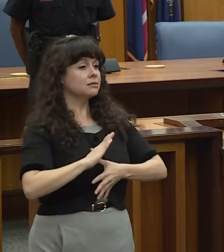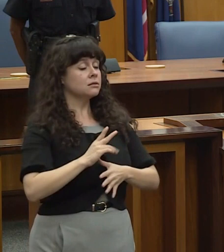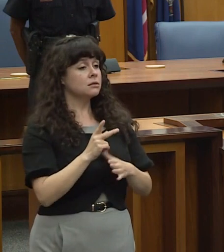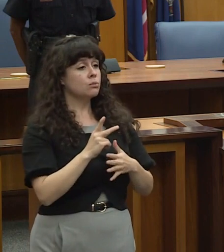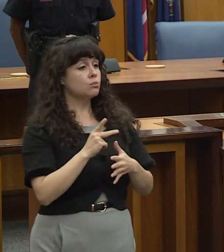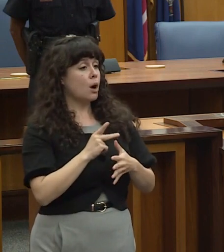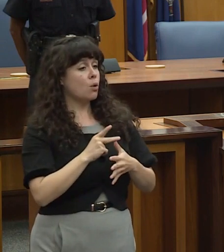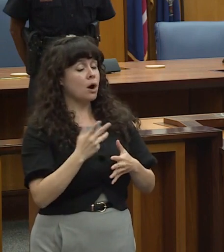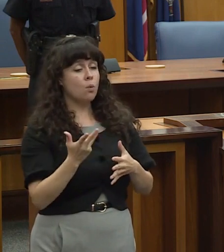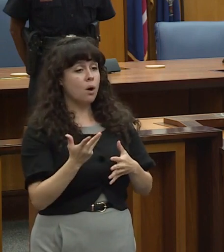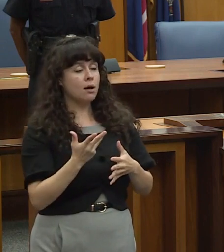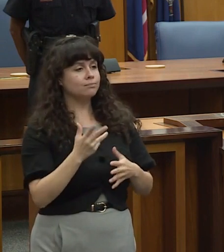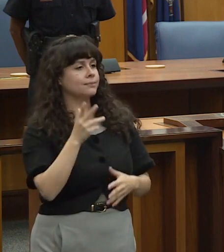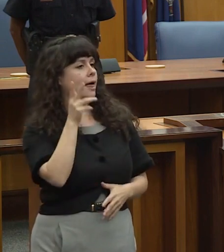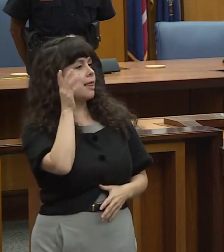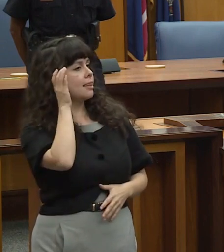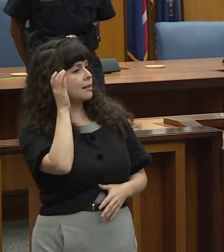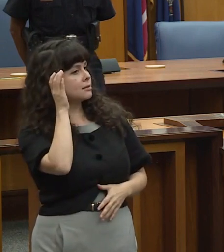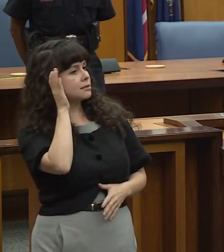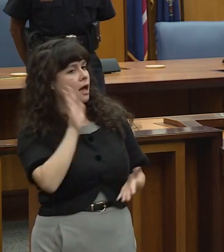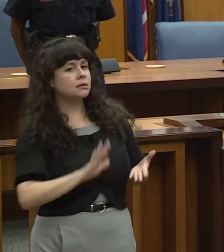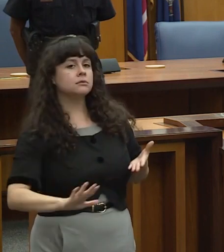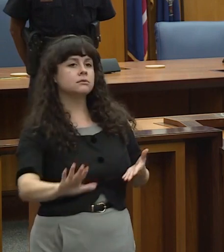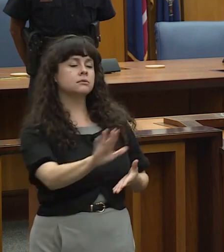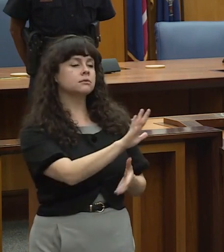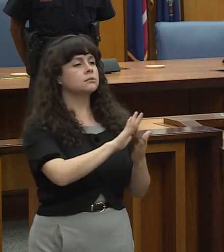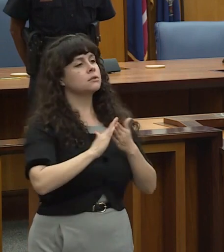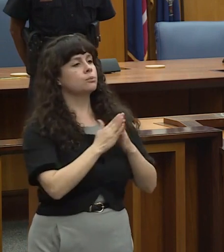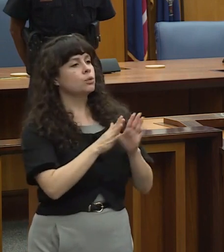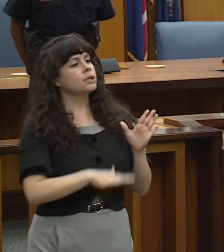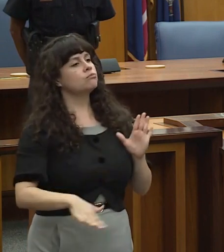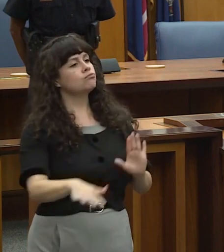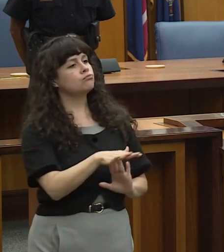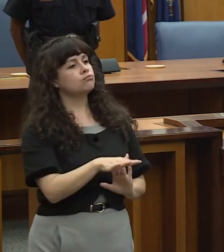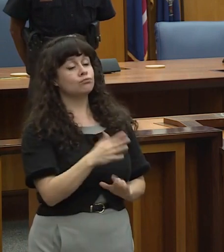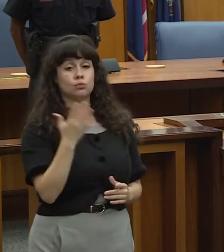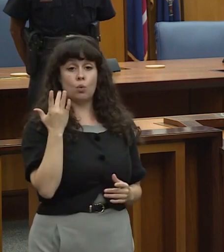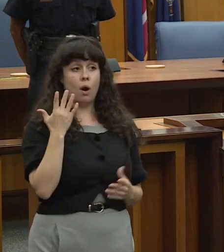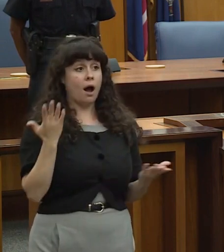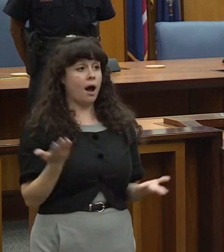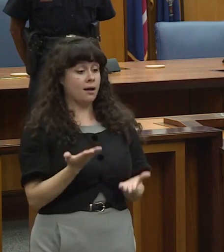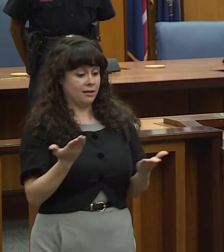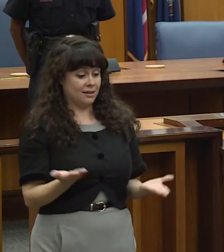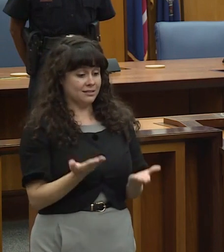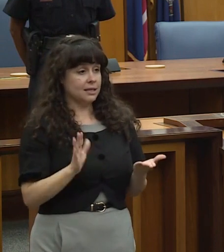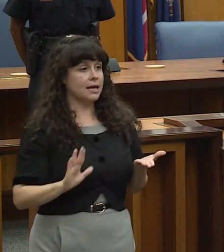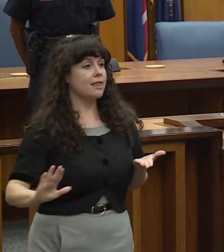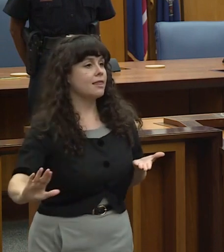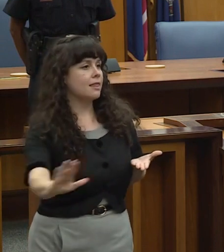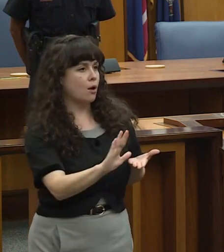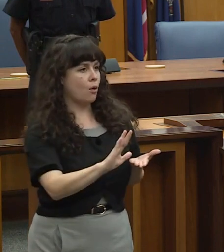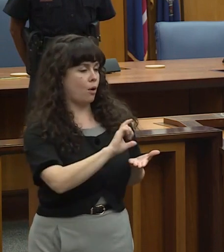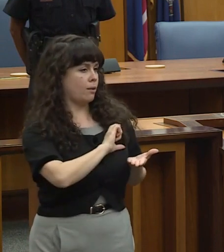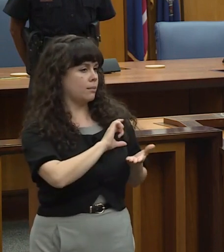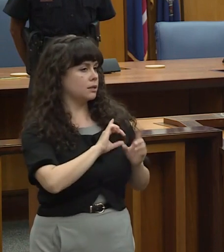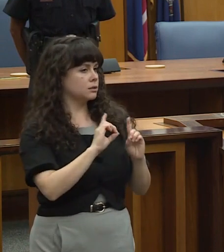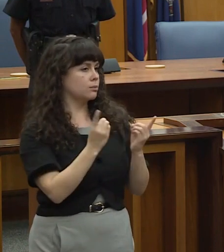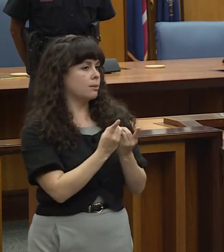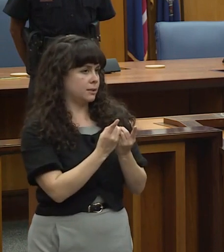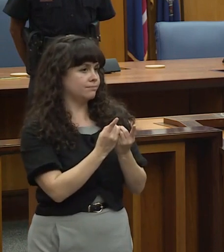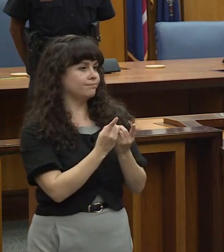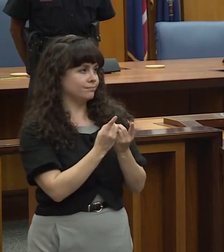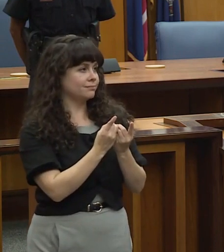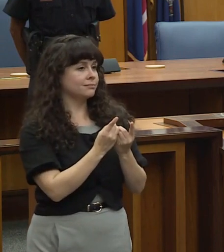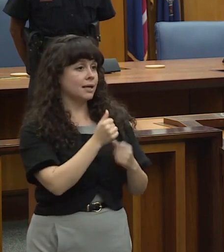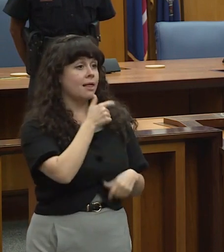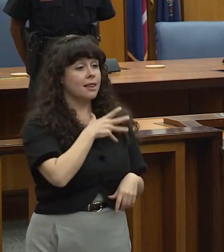His number one priority is to listen to the community because this is their police department. Ladies and gentlemen